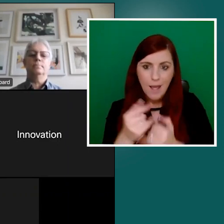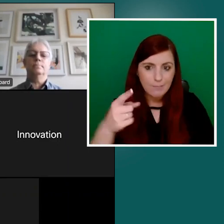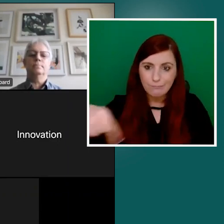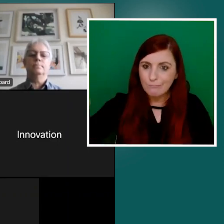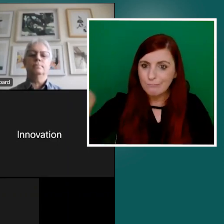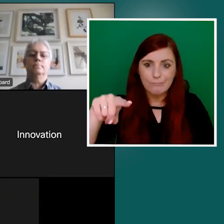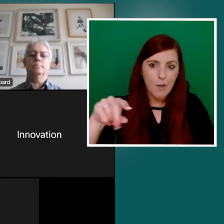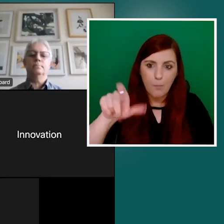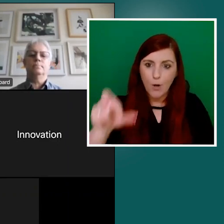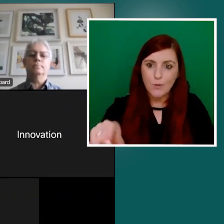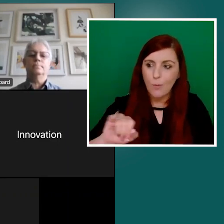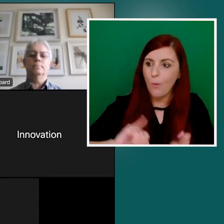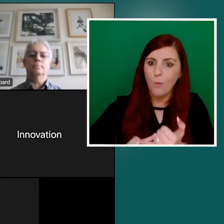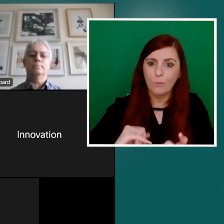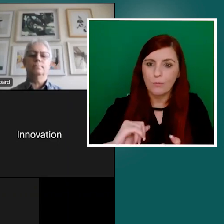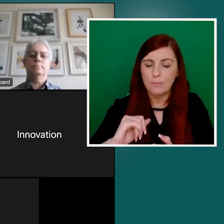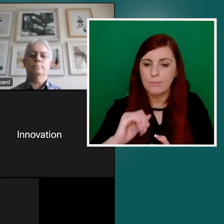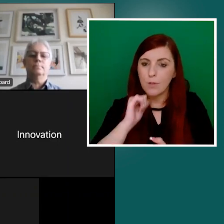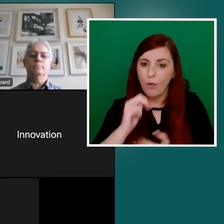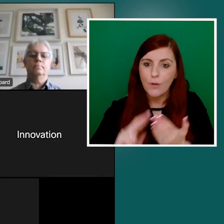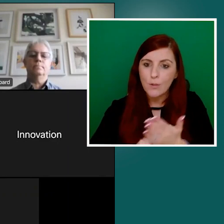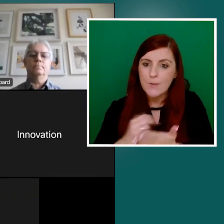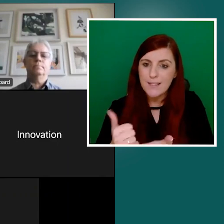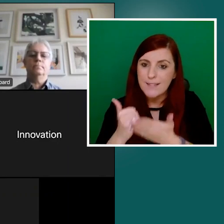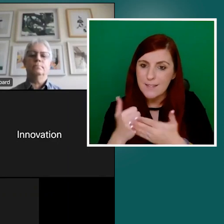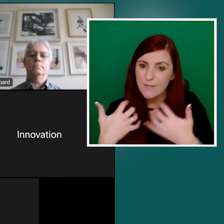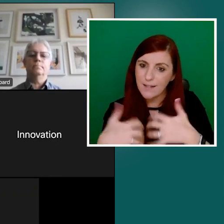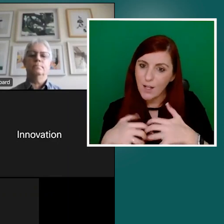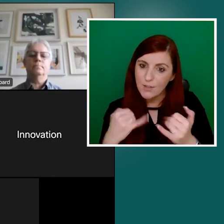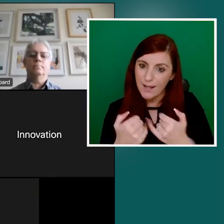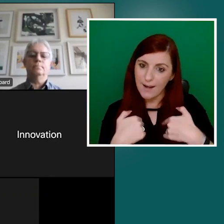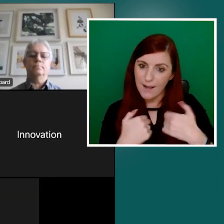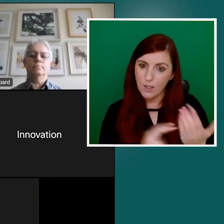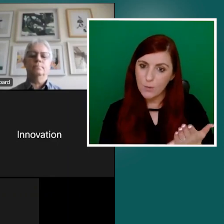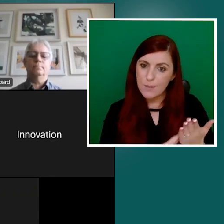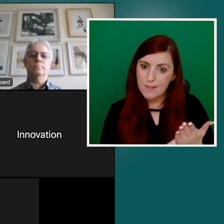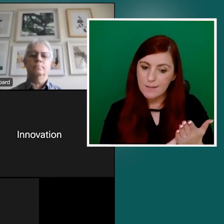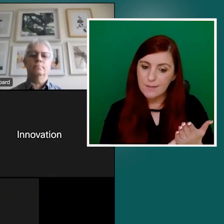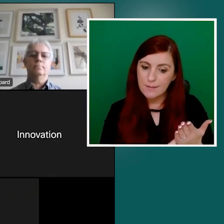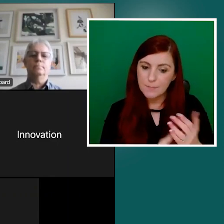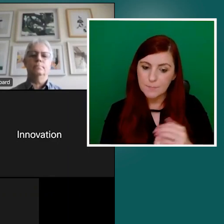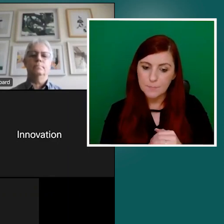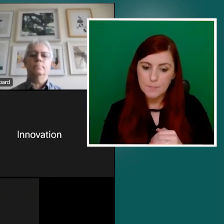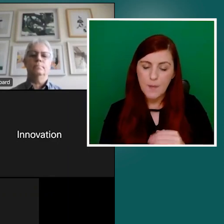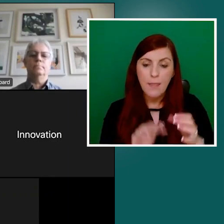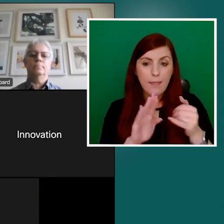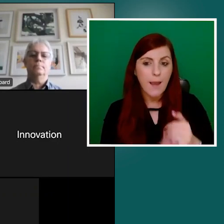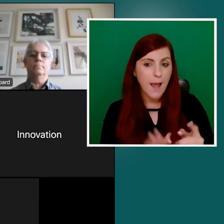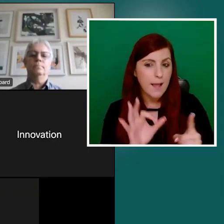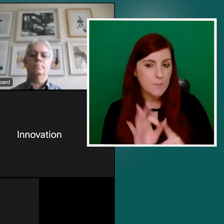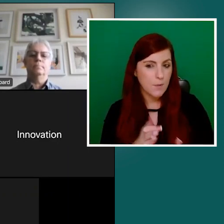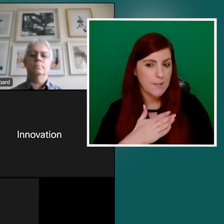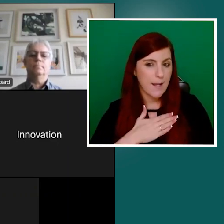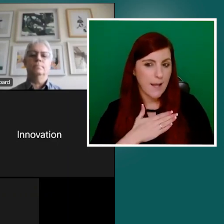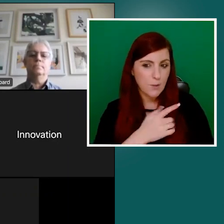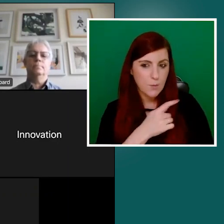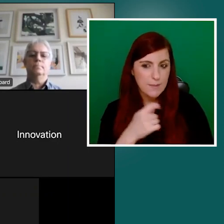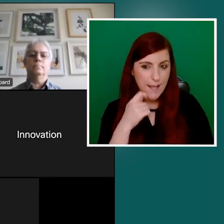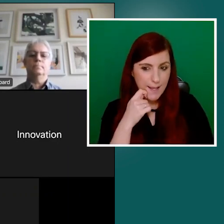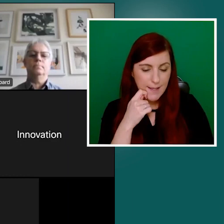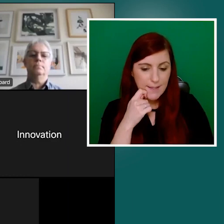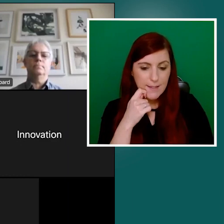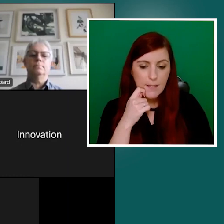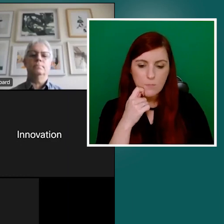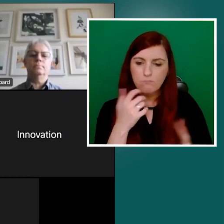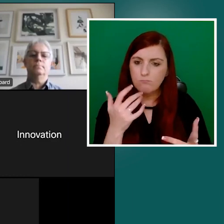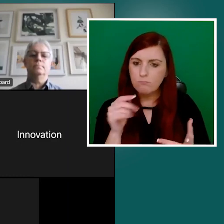using the assistive technology that I use. The last point I would like to make with your permission this morning is very much around the